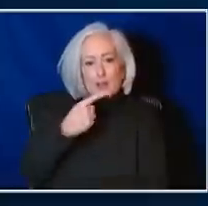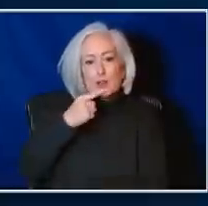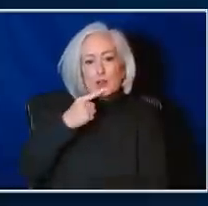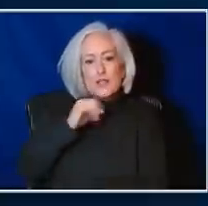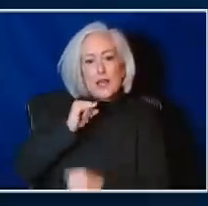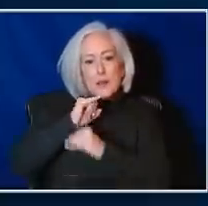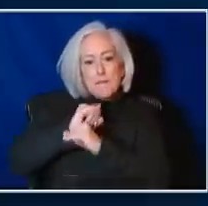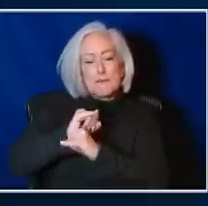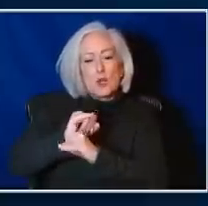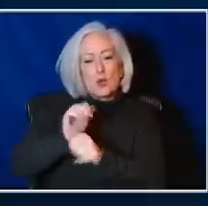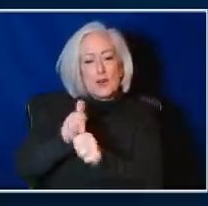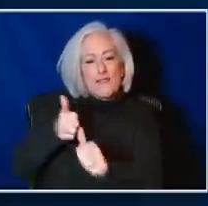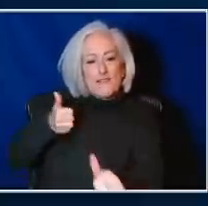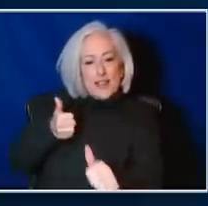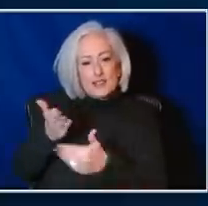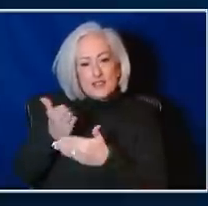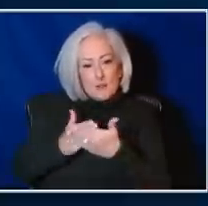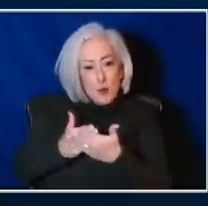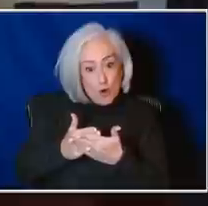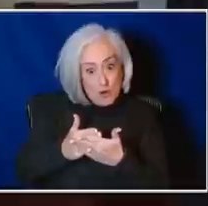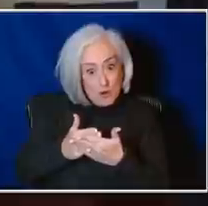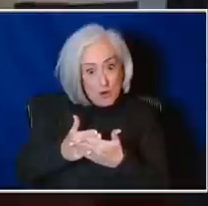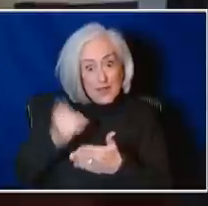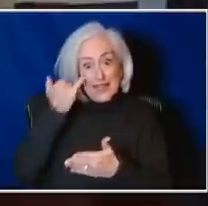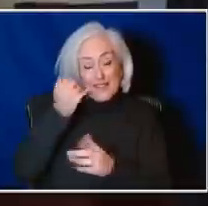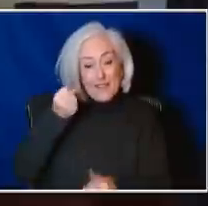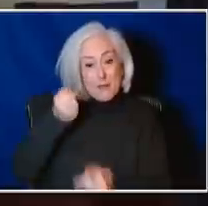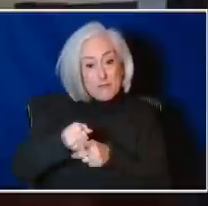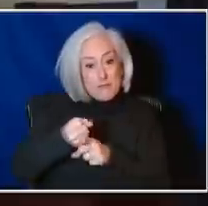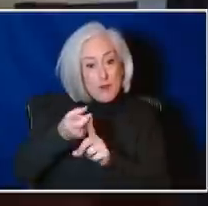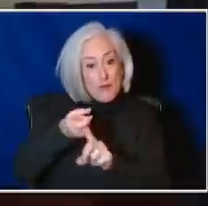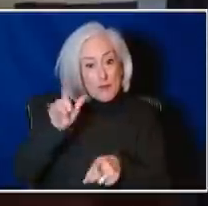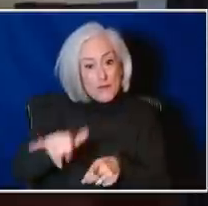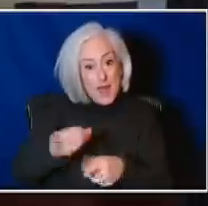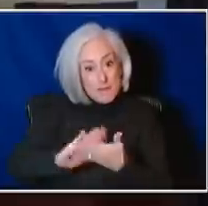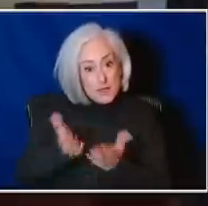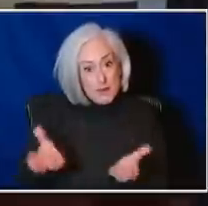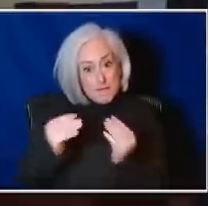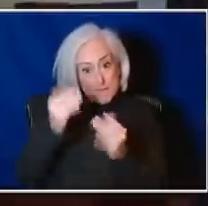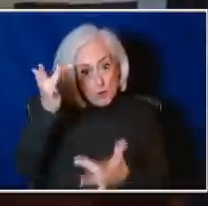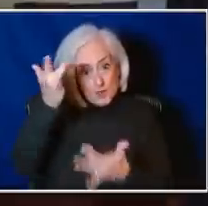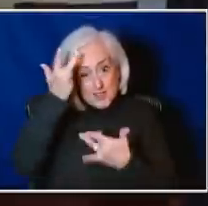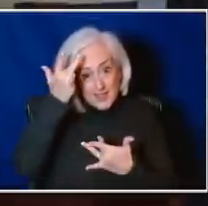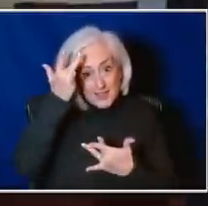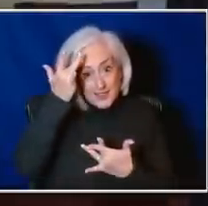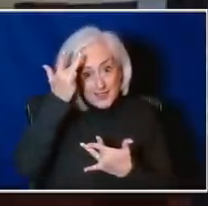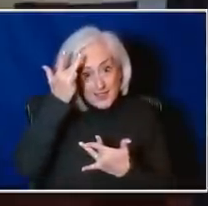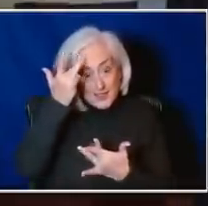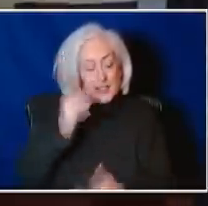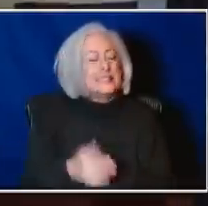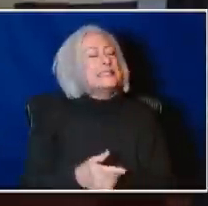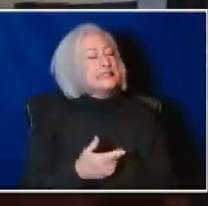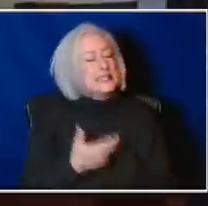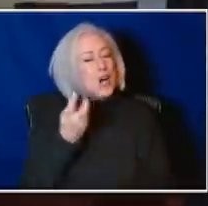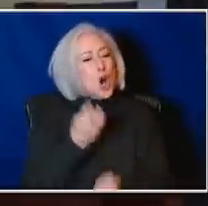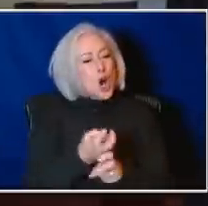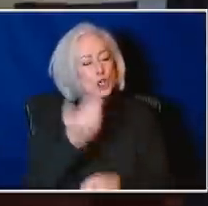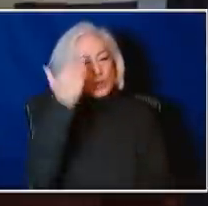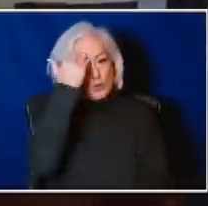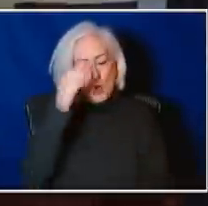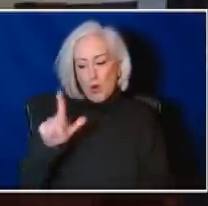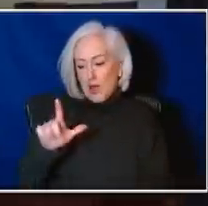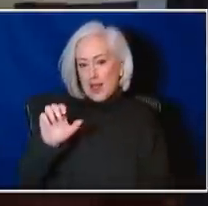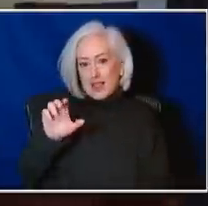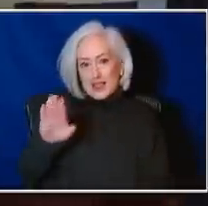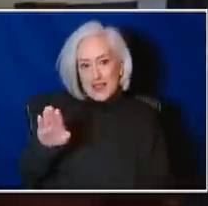get it, are they making people as sick? Yeah, it's hard to know. In the laboratory, there's more cellular